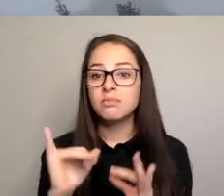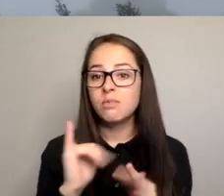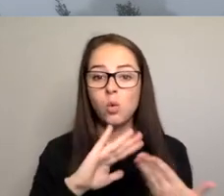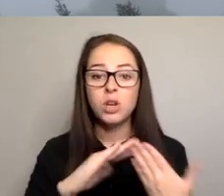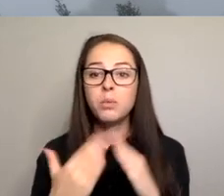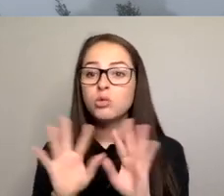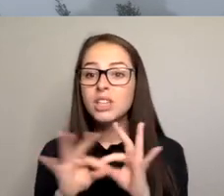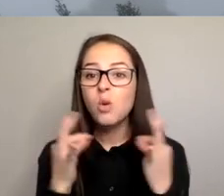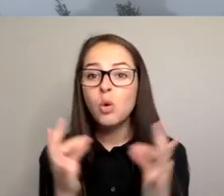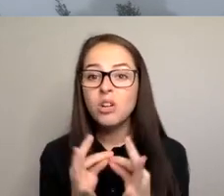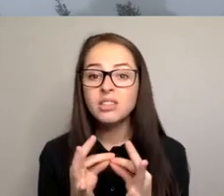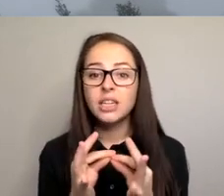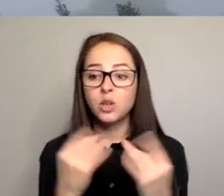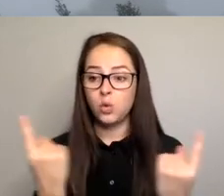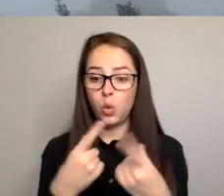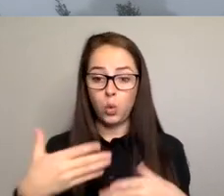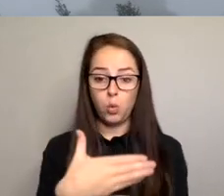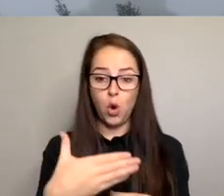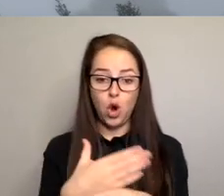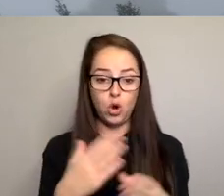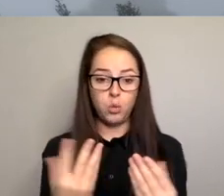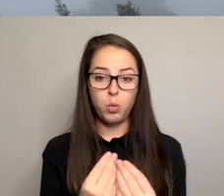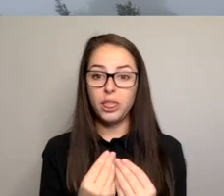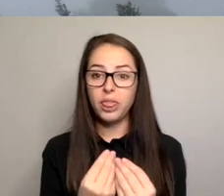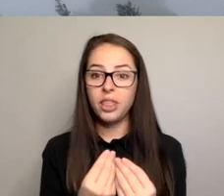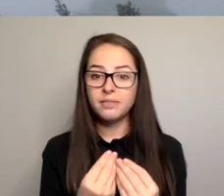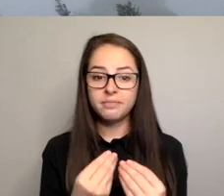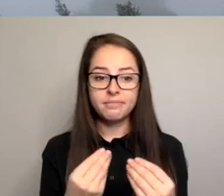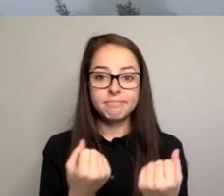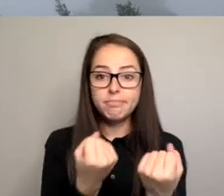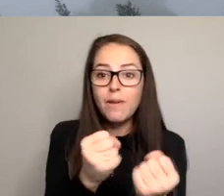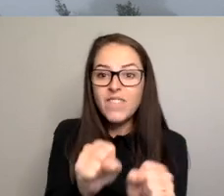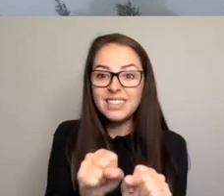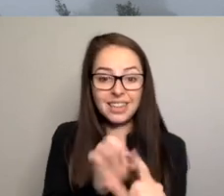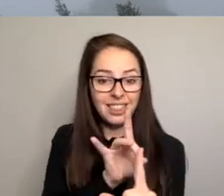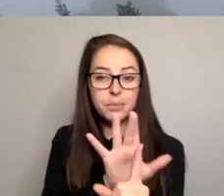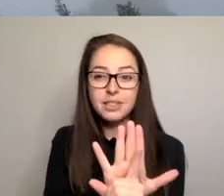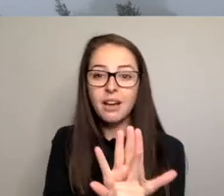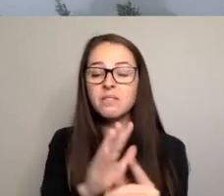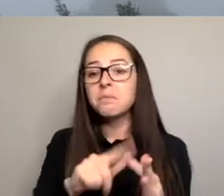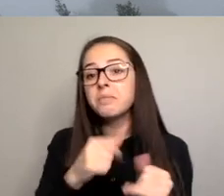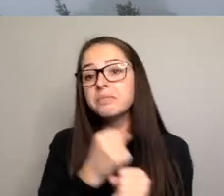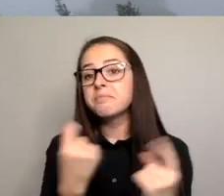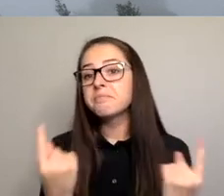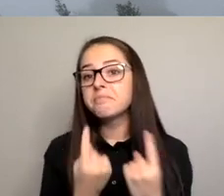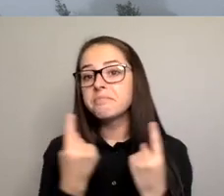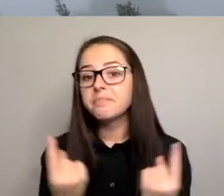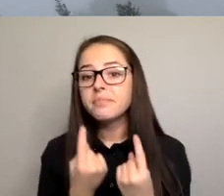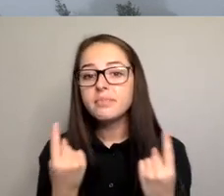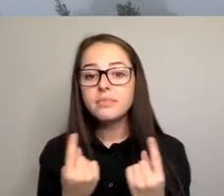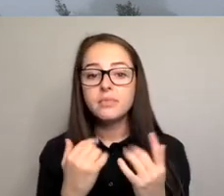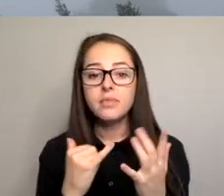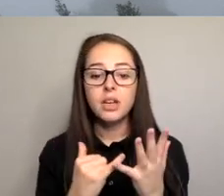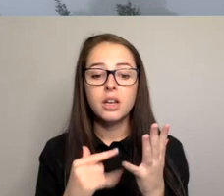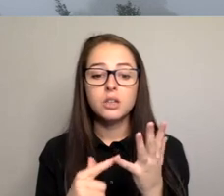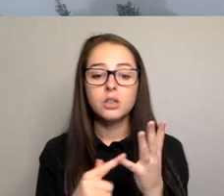that are actually working in the space of prevention themselves. So examples are our Zonta group